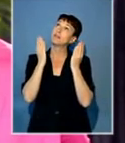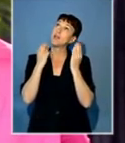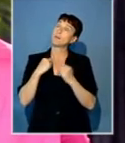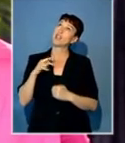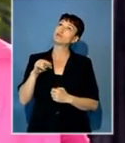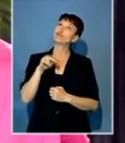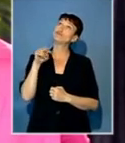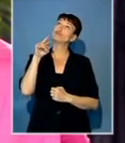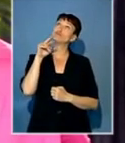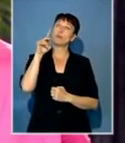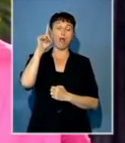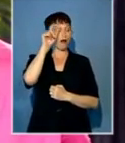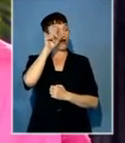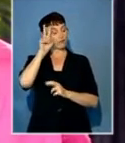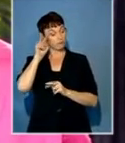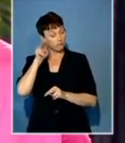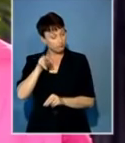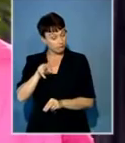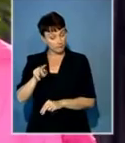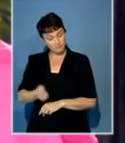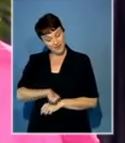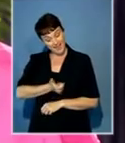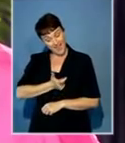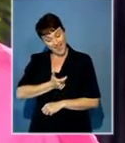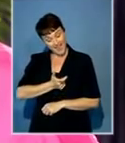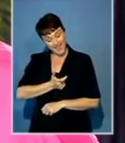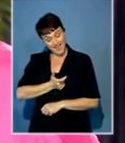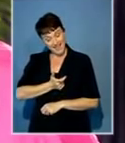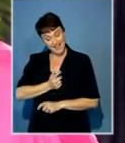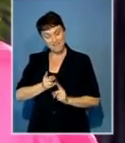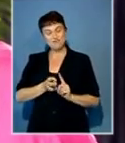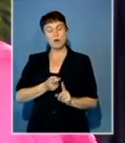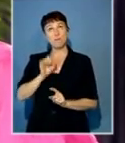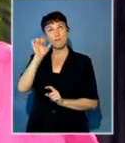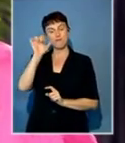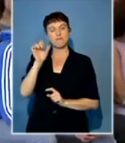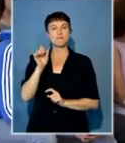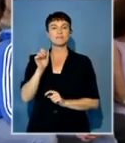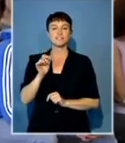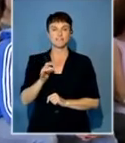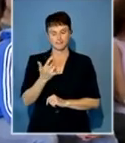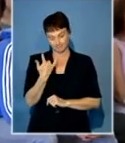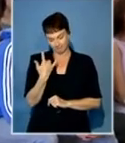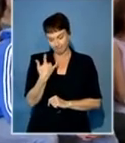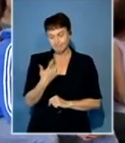so much at home when God looked down and smiled at me from His, I